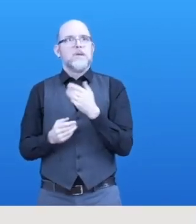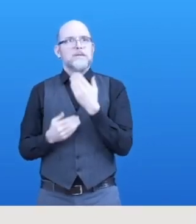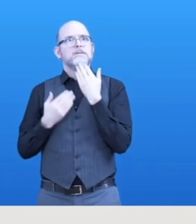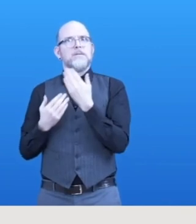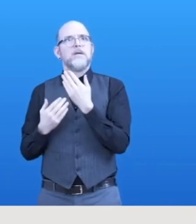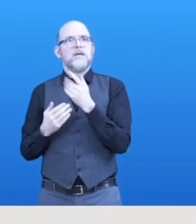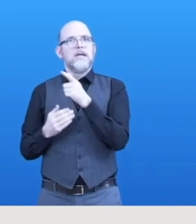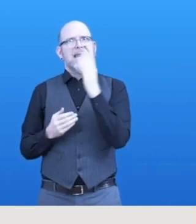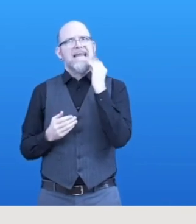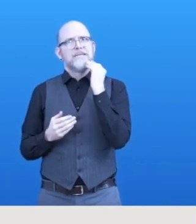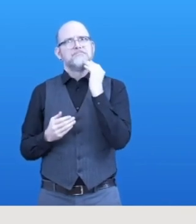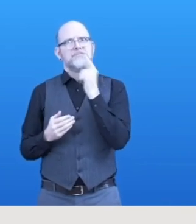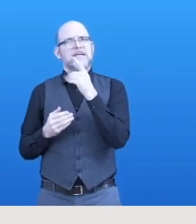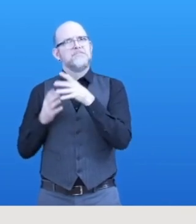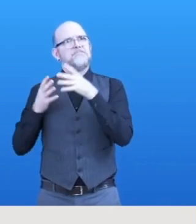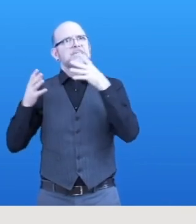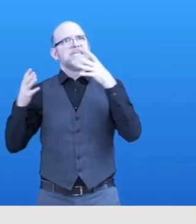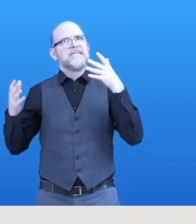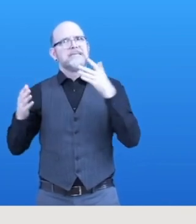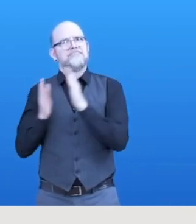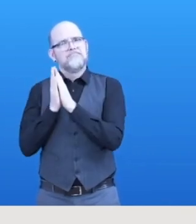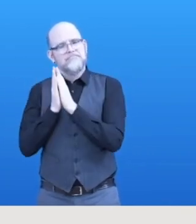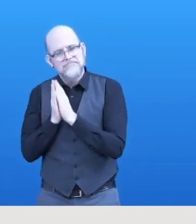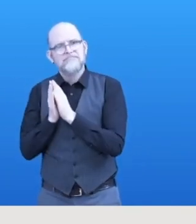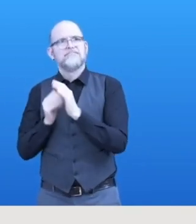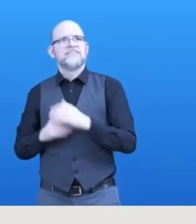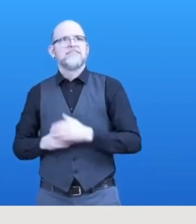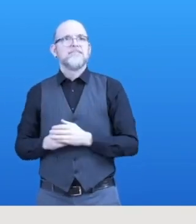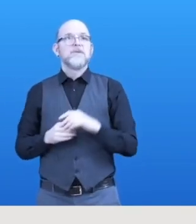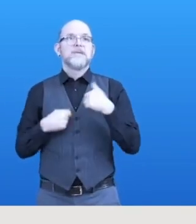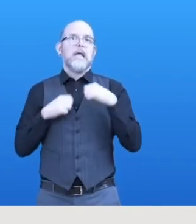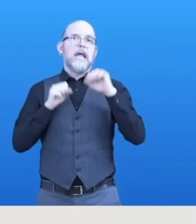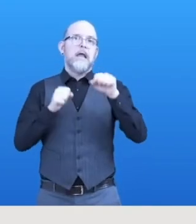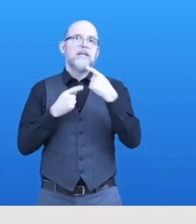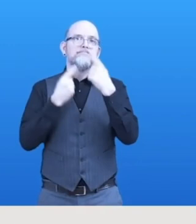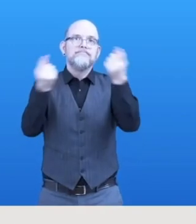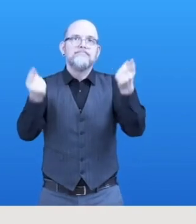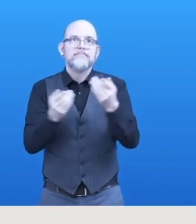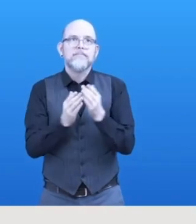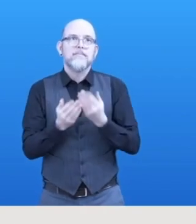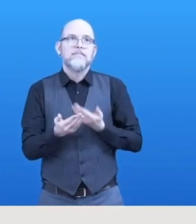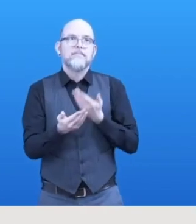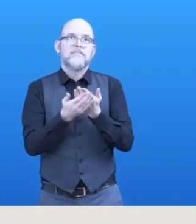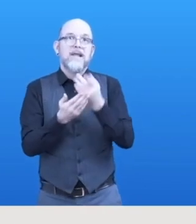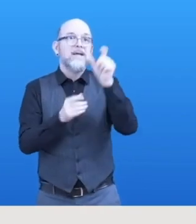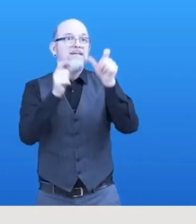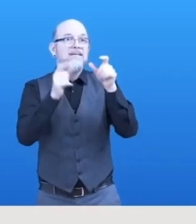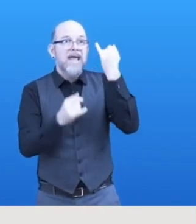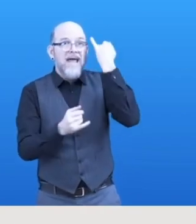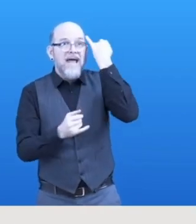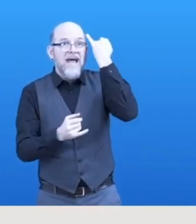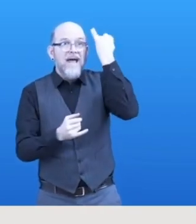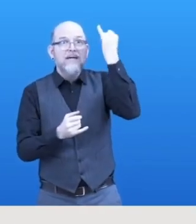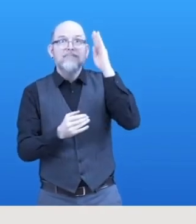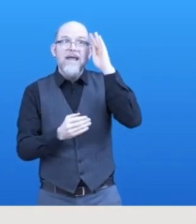I can only recommend all innovators in here, but also out there listening to our session that you